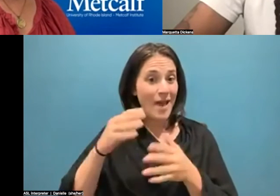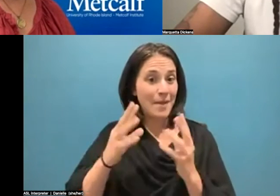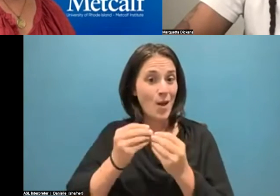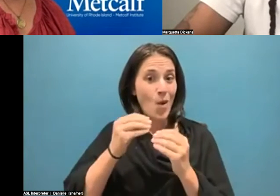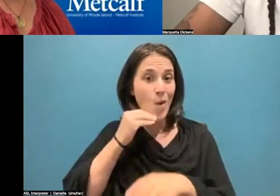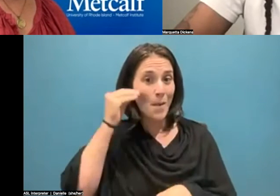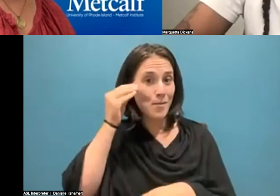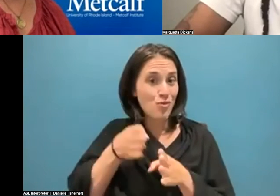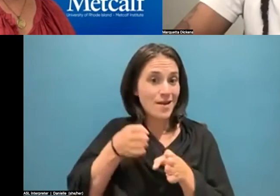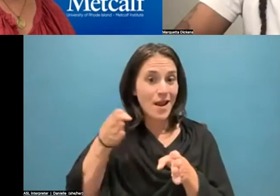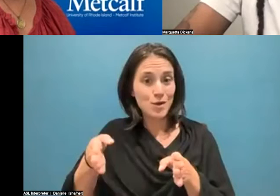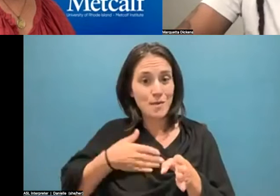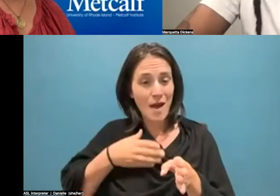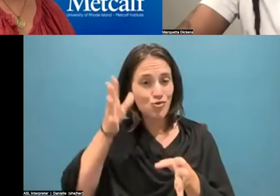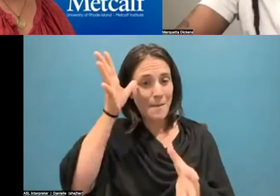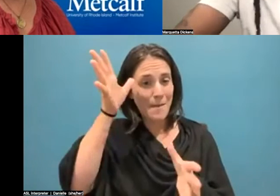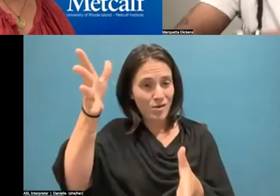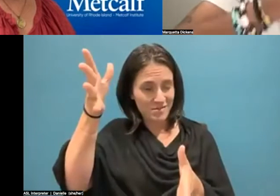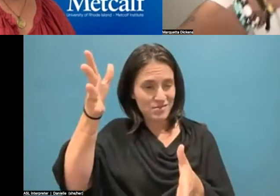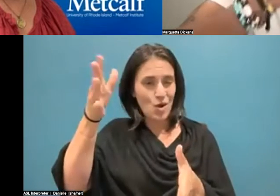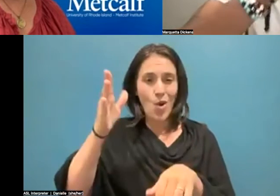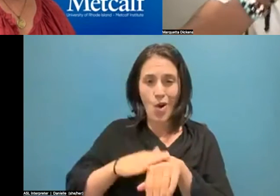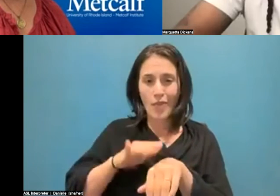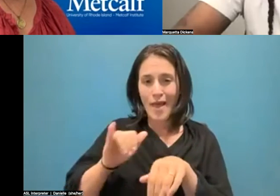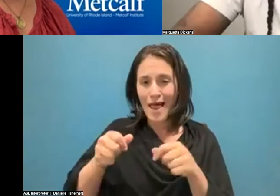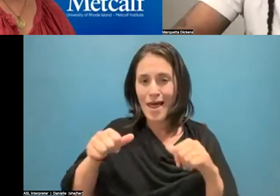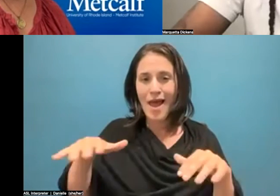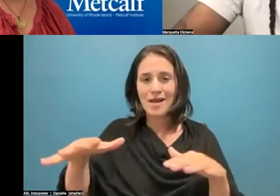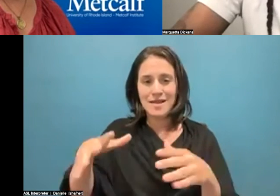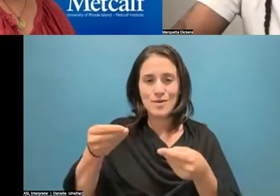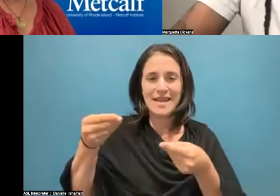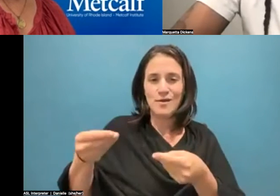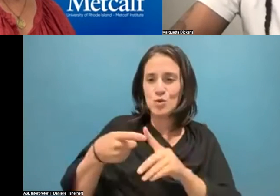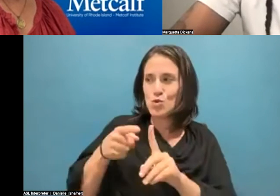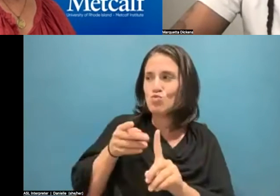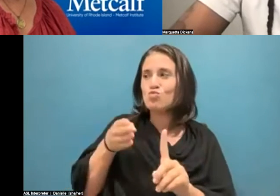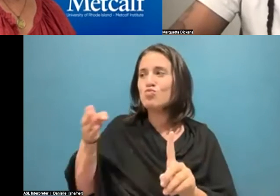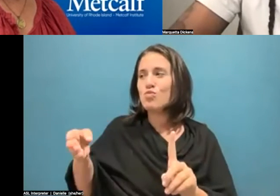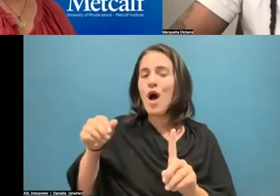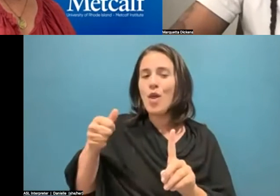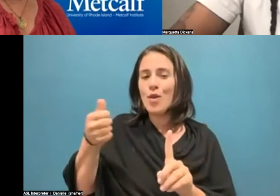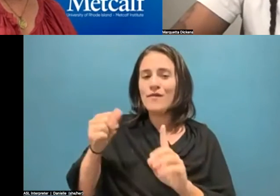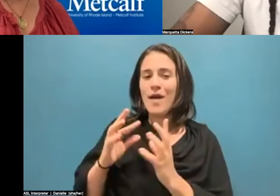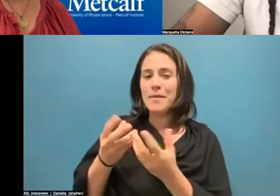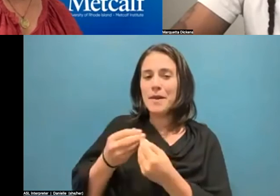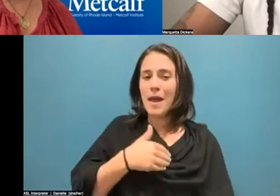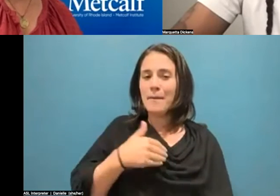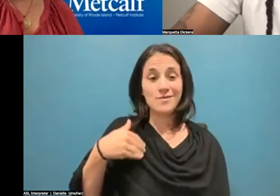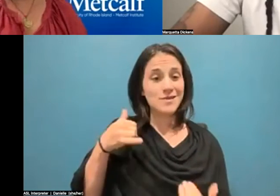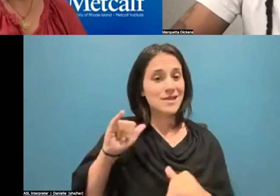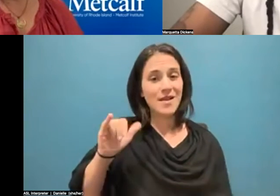-grandmother's land that was also given to another family member in the past. So, yeah, we're still there.